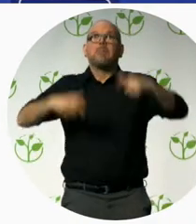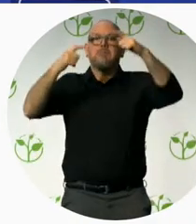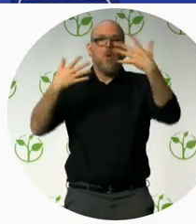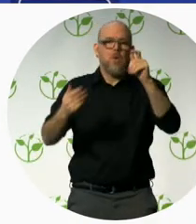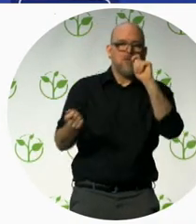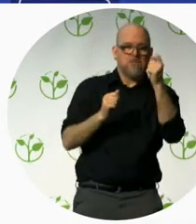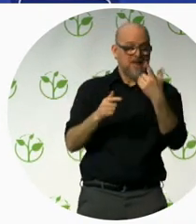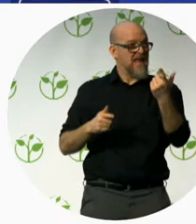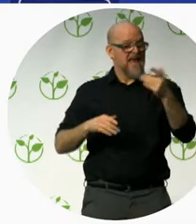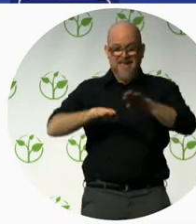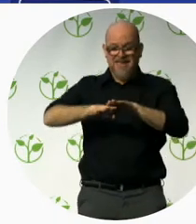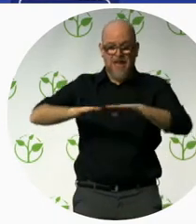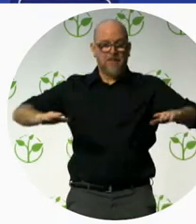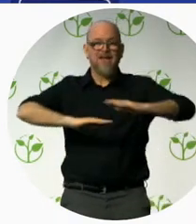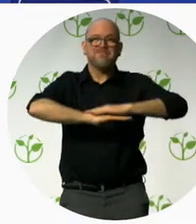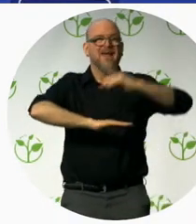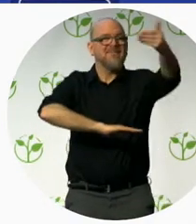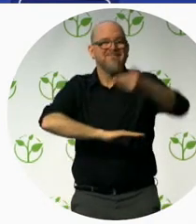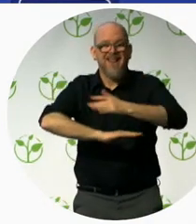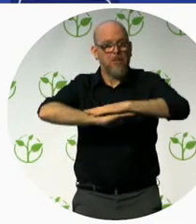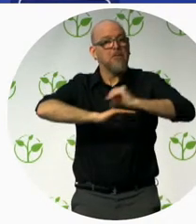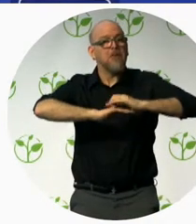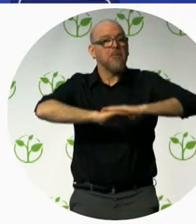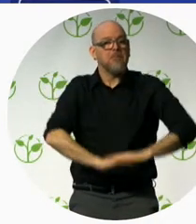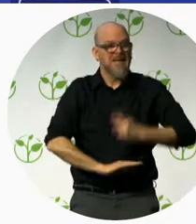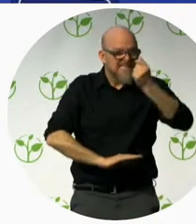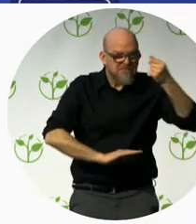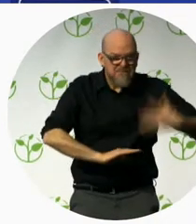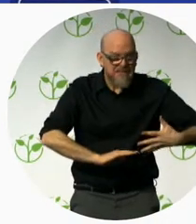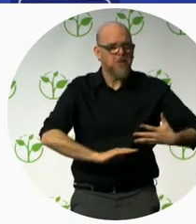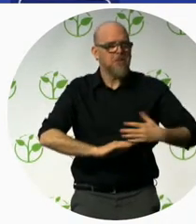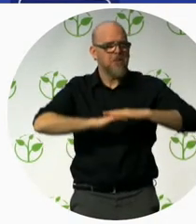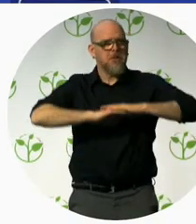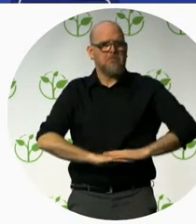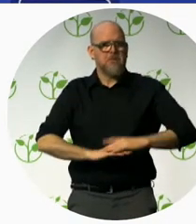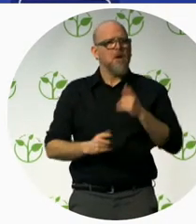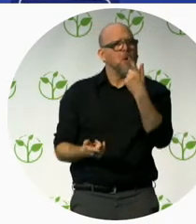And what we see here... Something? Yeah, all four.